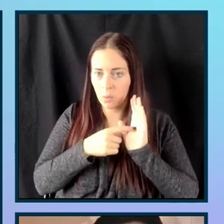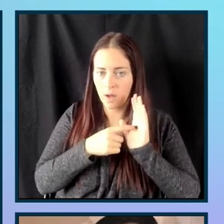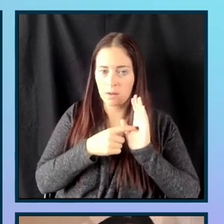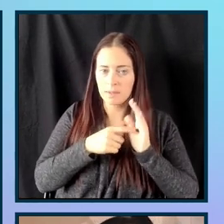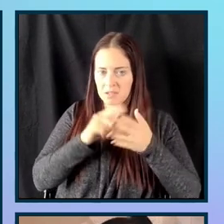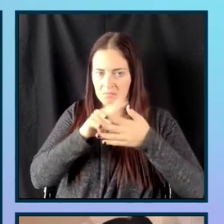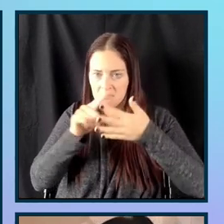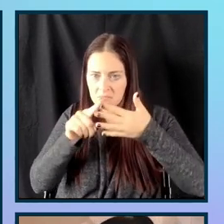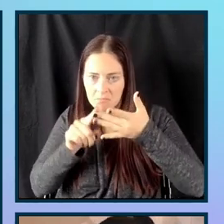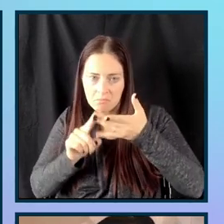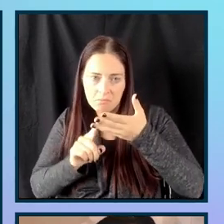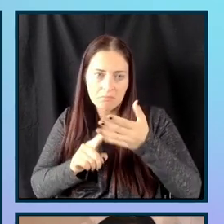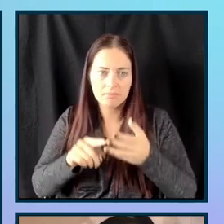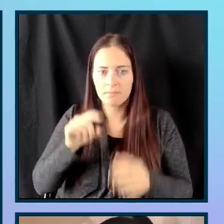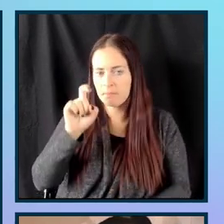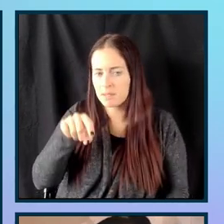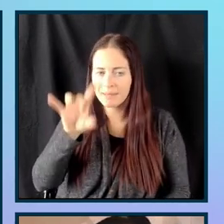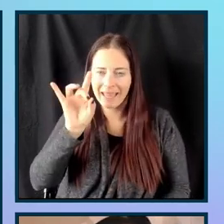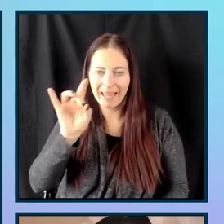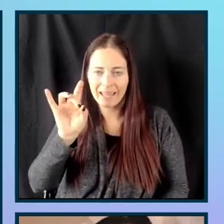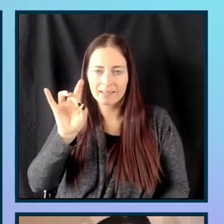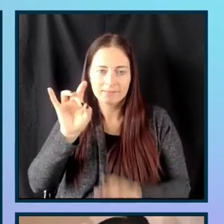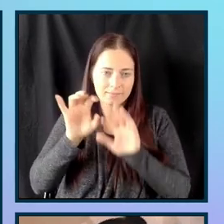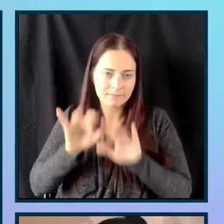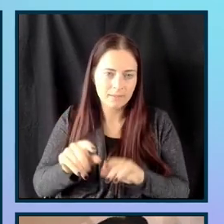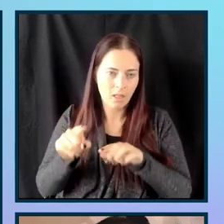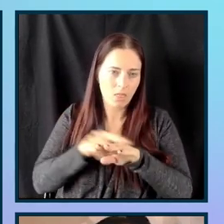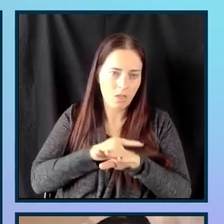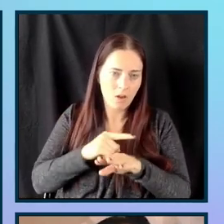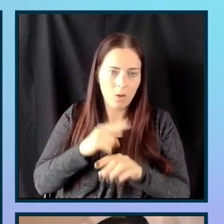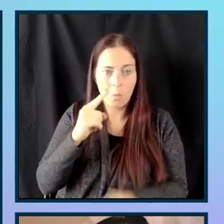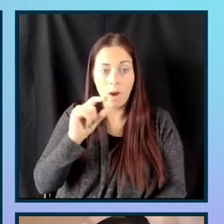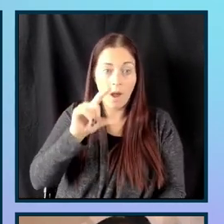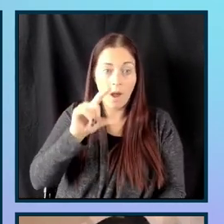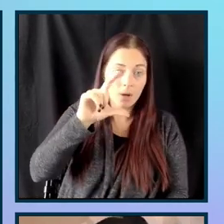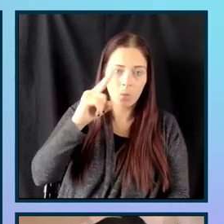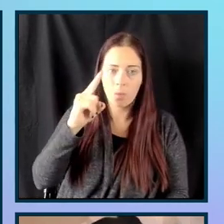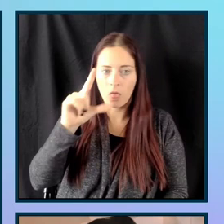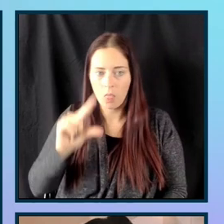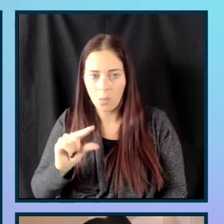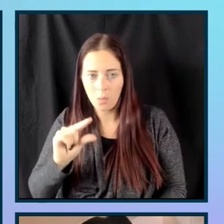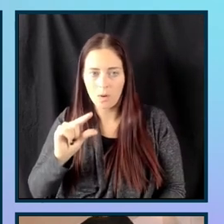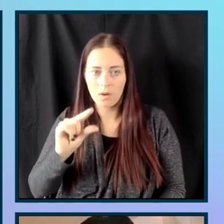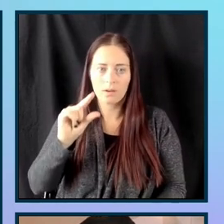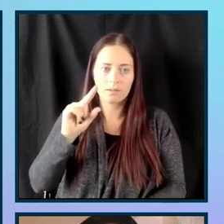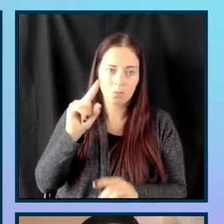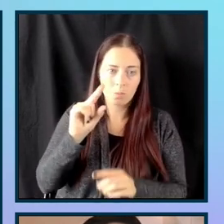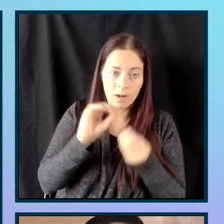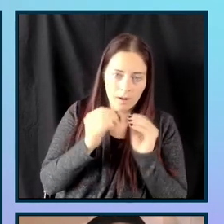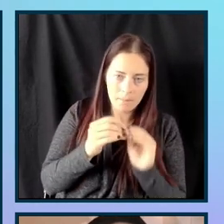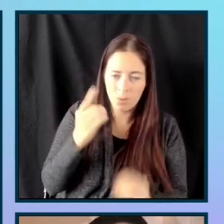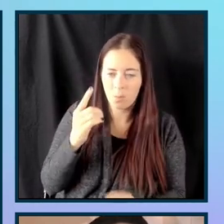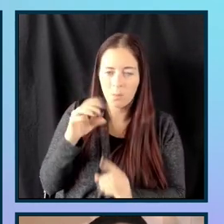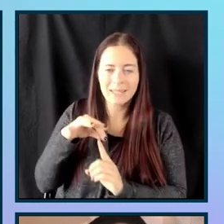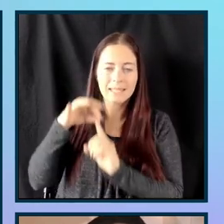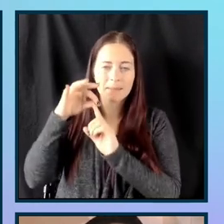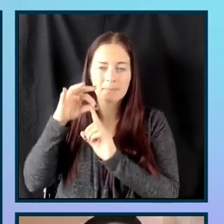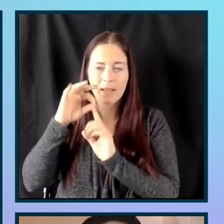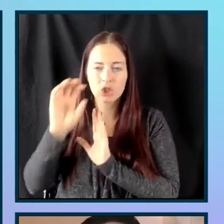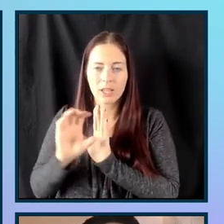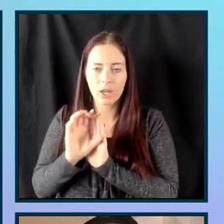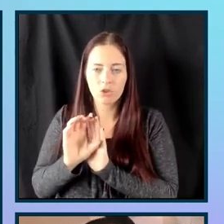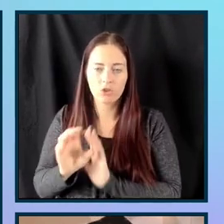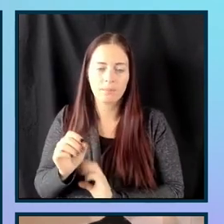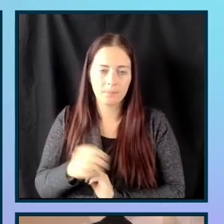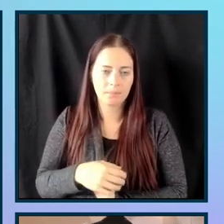least eight characters long, has at least one uppercase letter, one lowercase letter, one number, and one special character. And as I'm filling